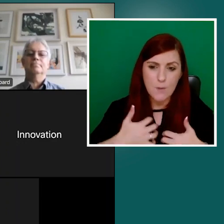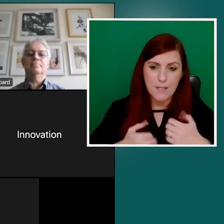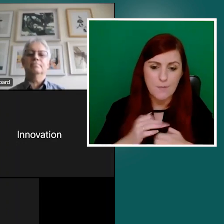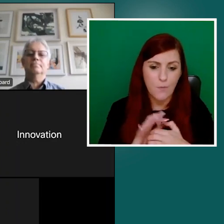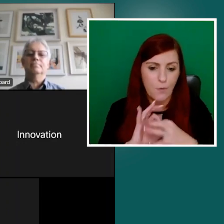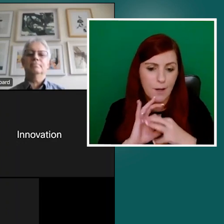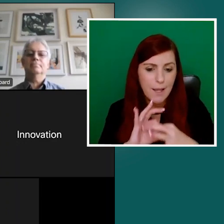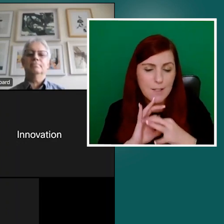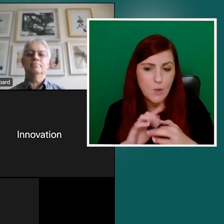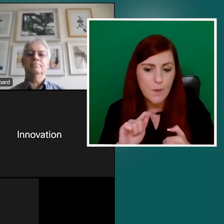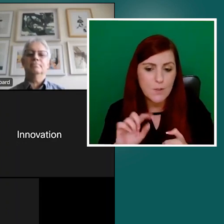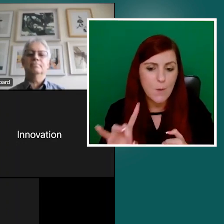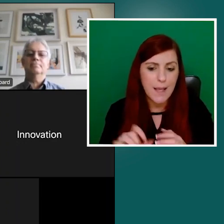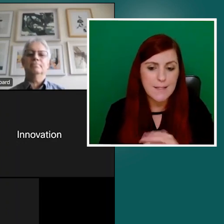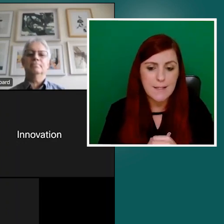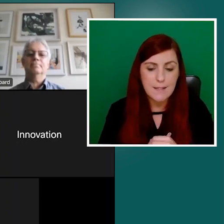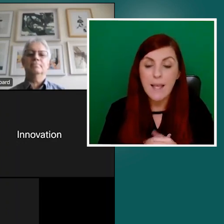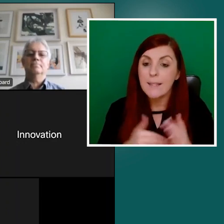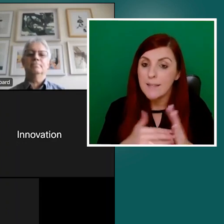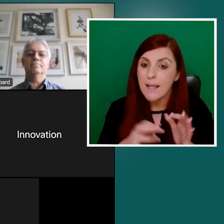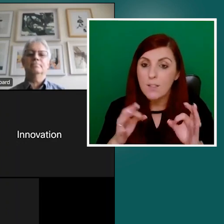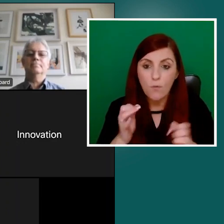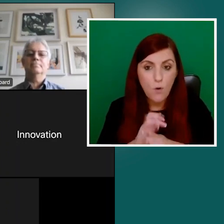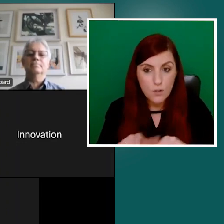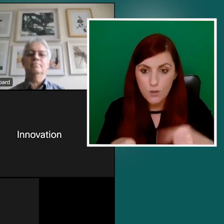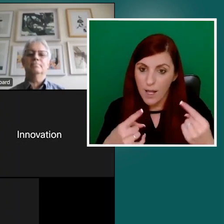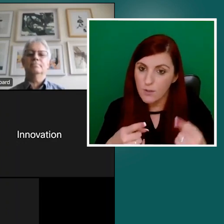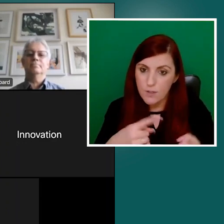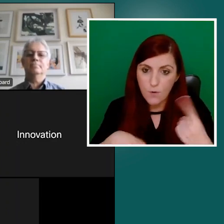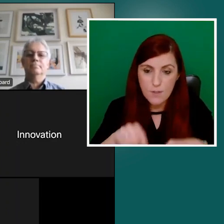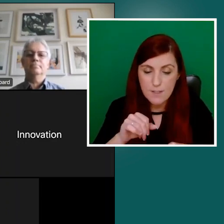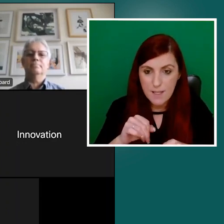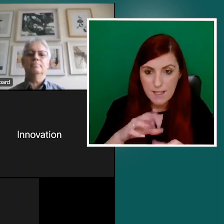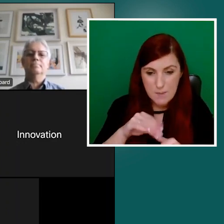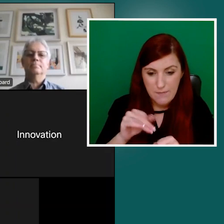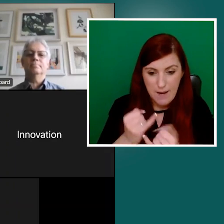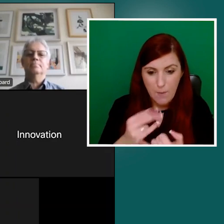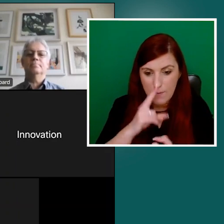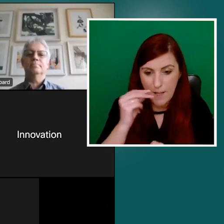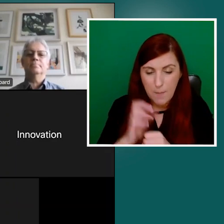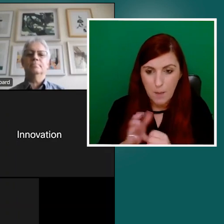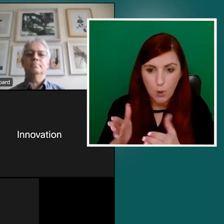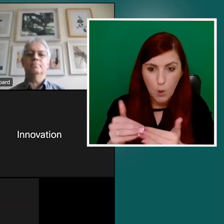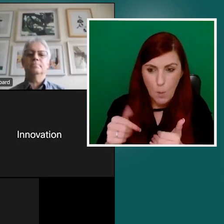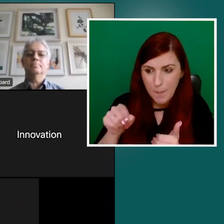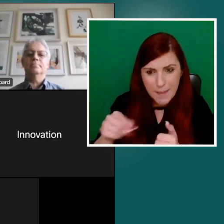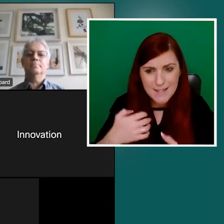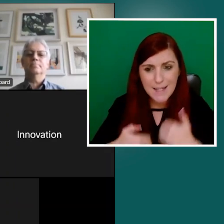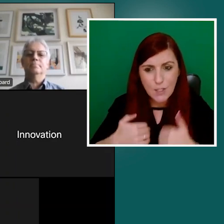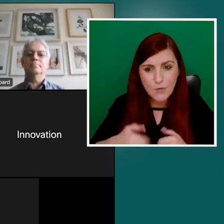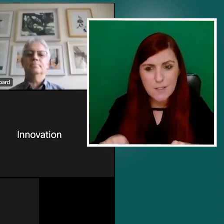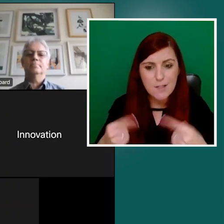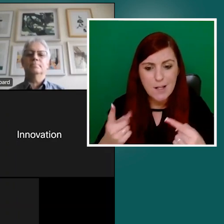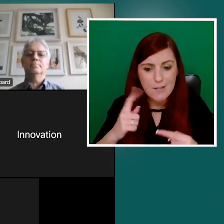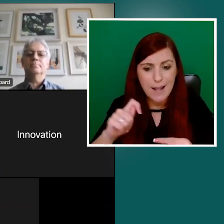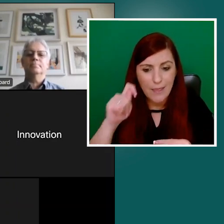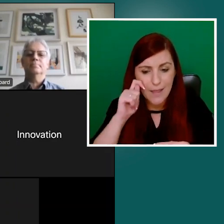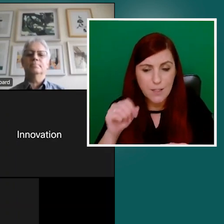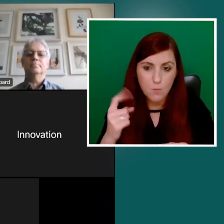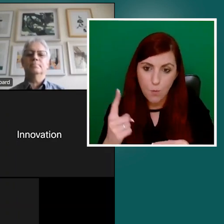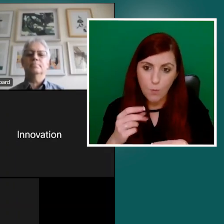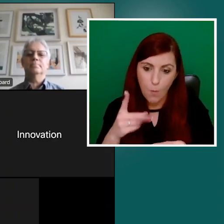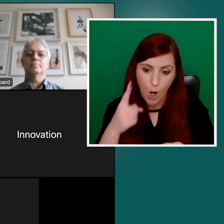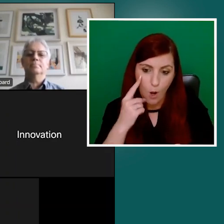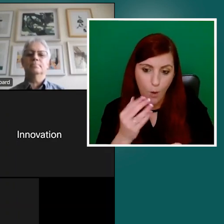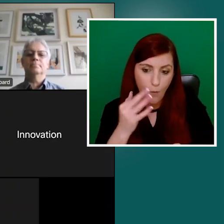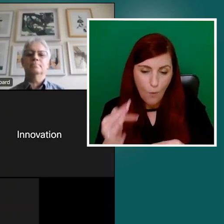procurement one, for example, is a really interesting challenge, but I think it's one kind of we'll, we'll look forward to embracing. Um, before